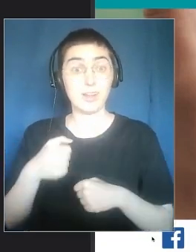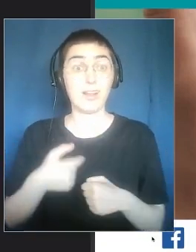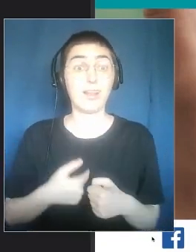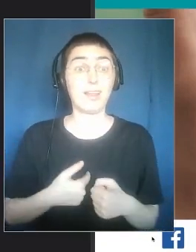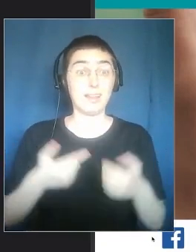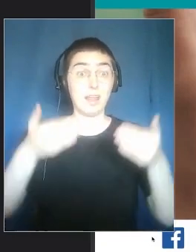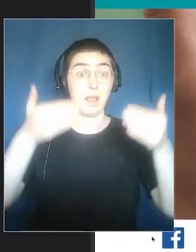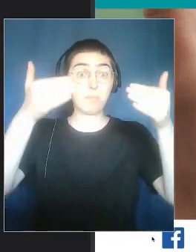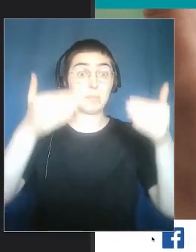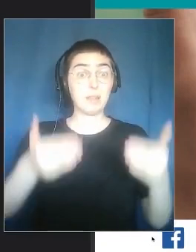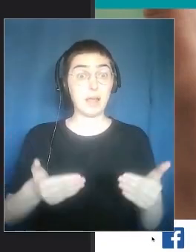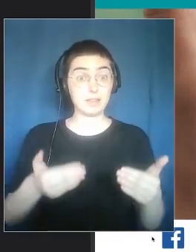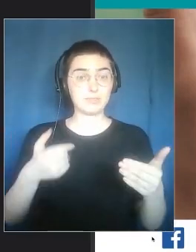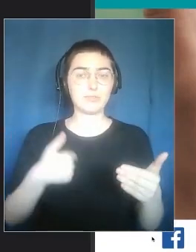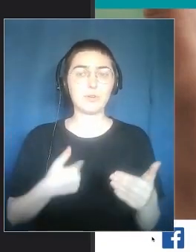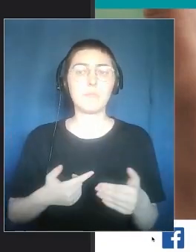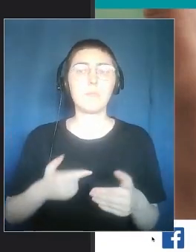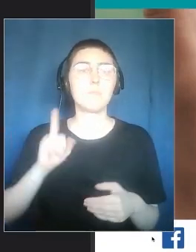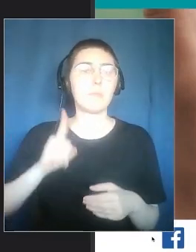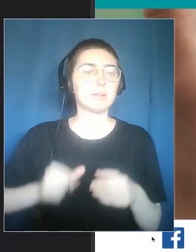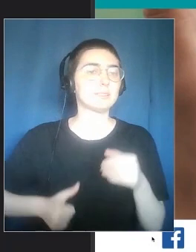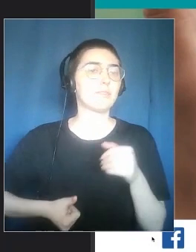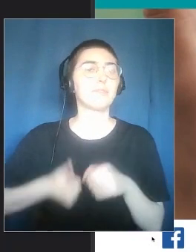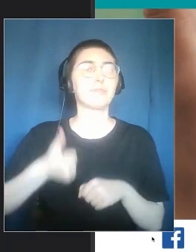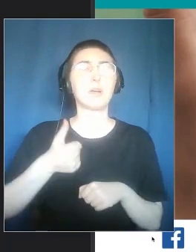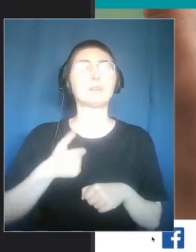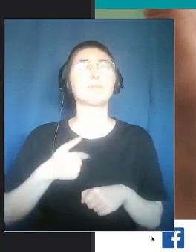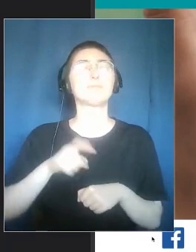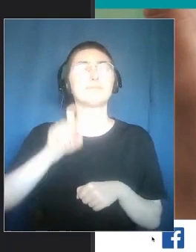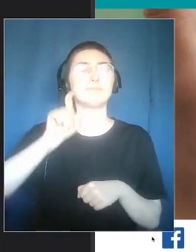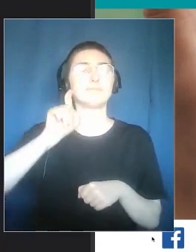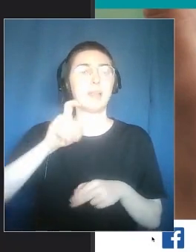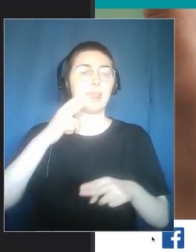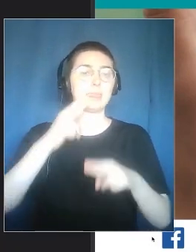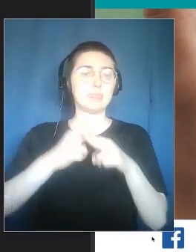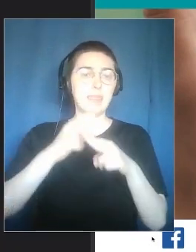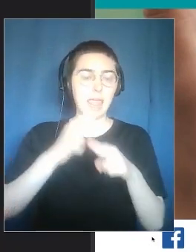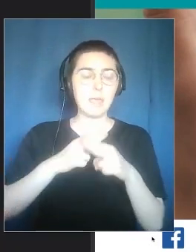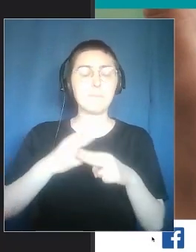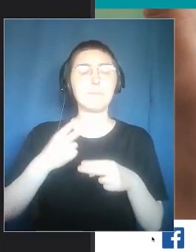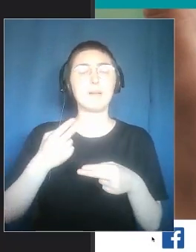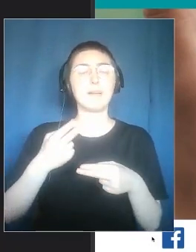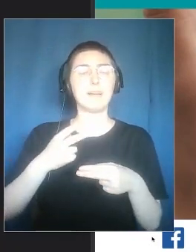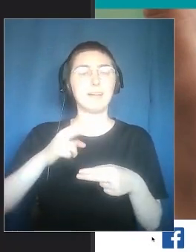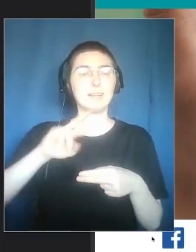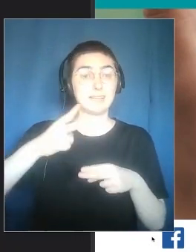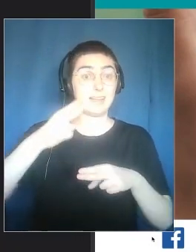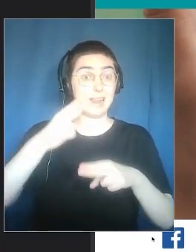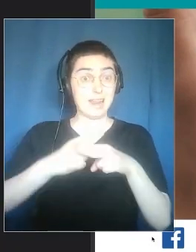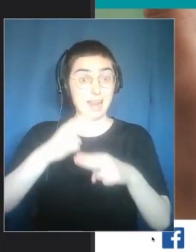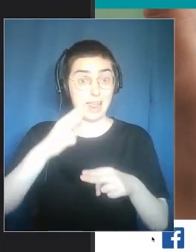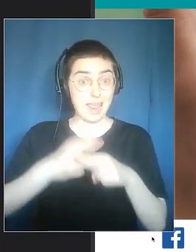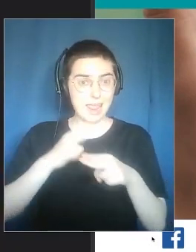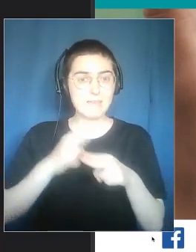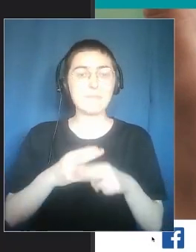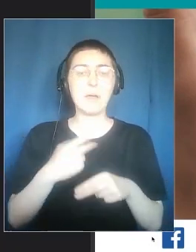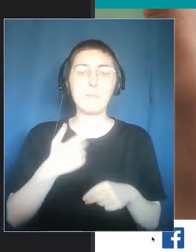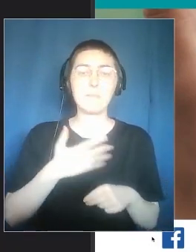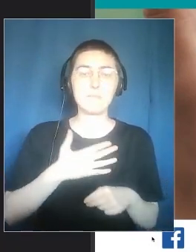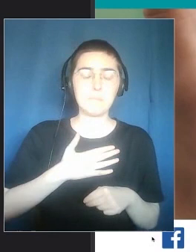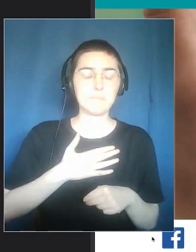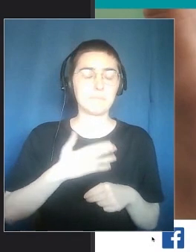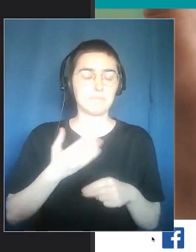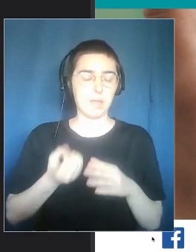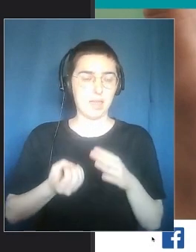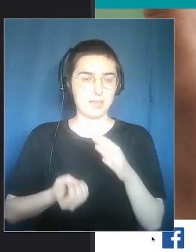Through these platforms, I can create a profile to be part of the action, to share my content.